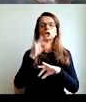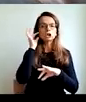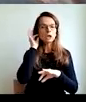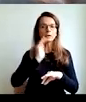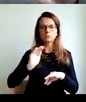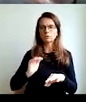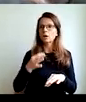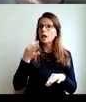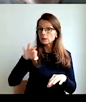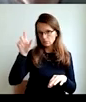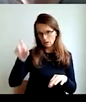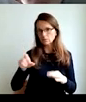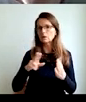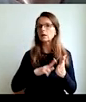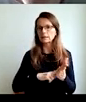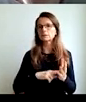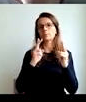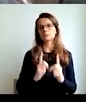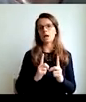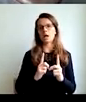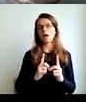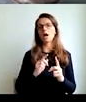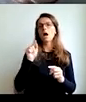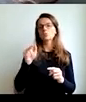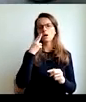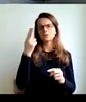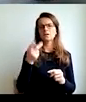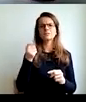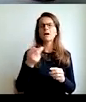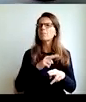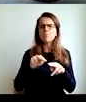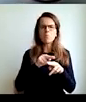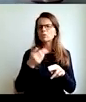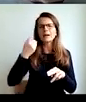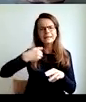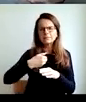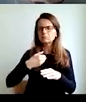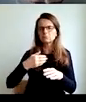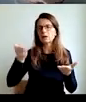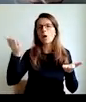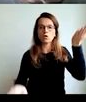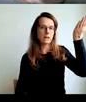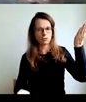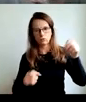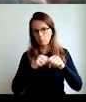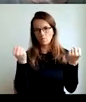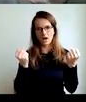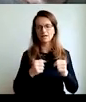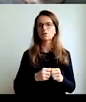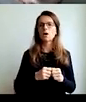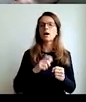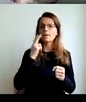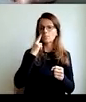important to me than my wife and my children. This shows how this balance this